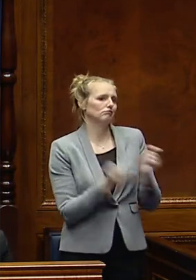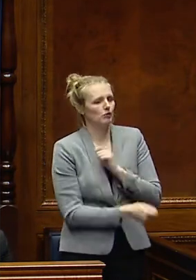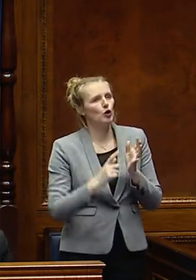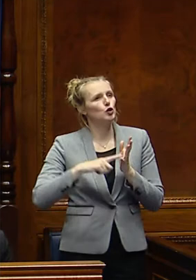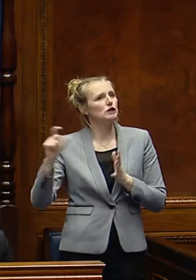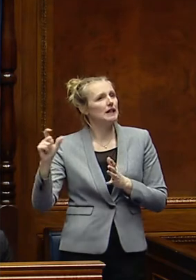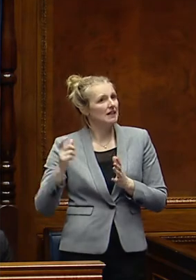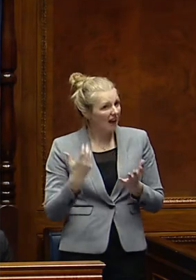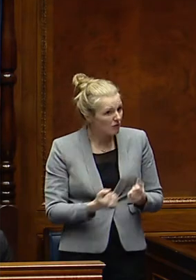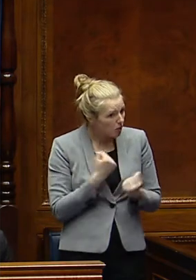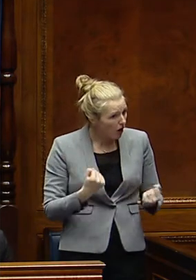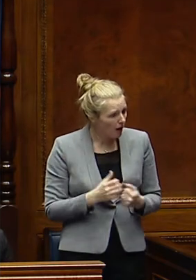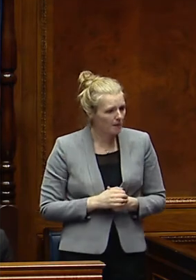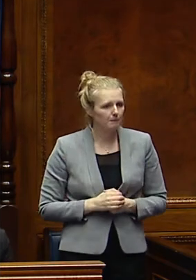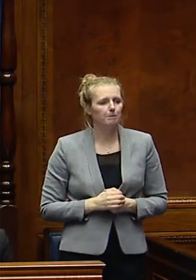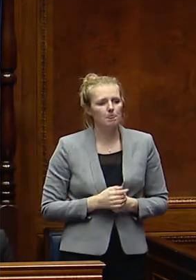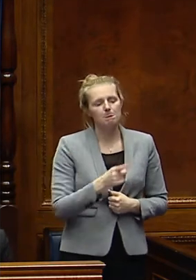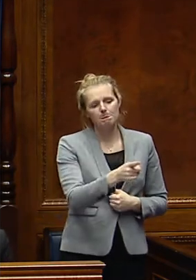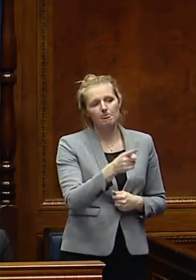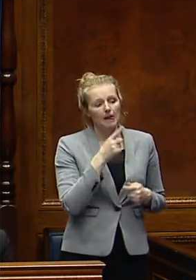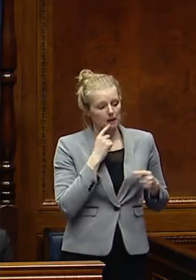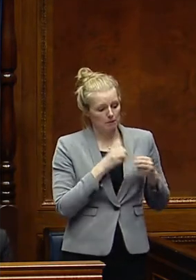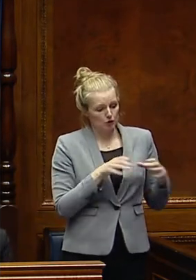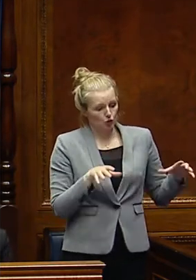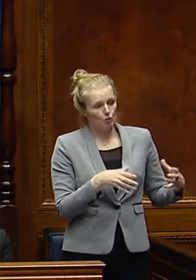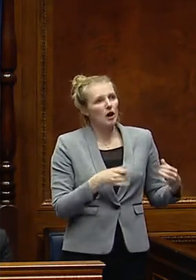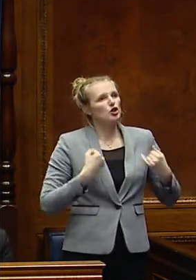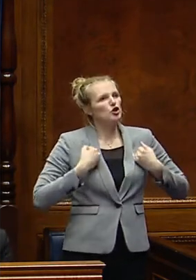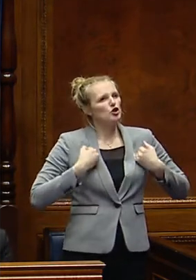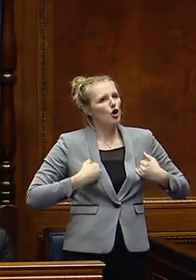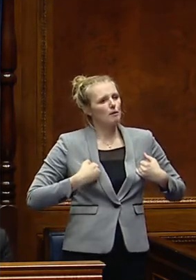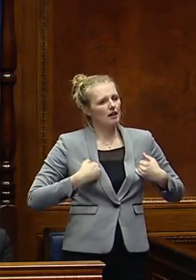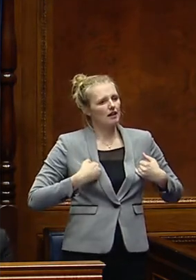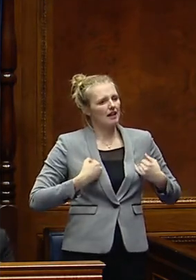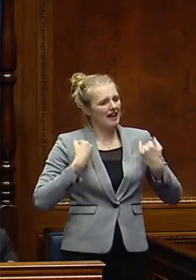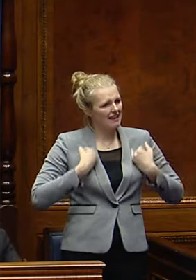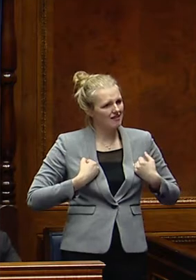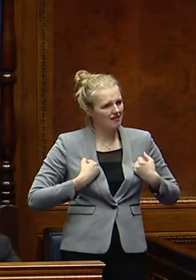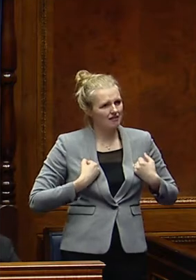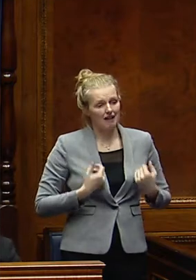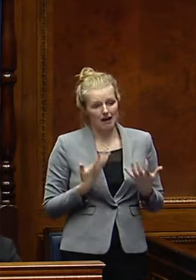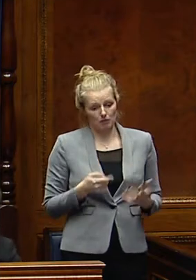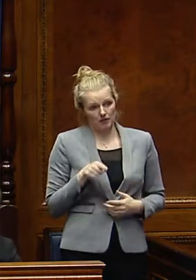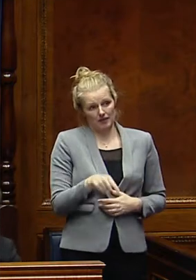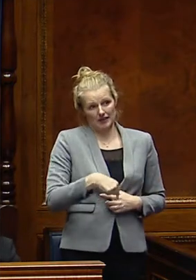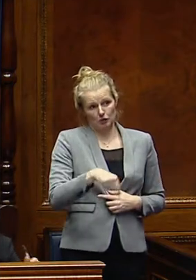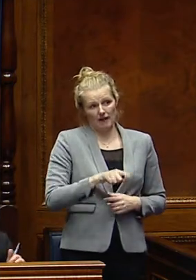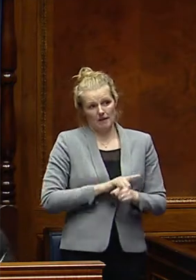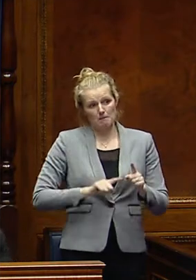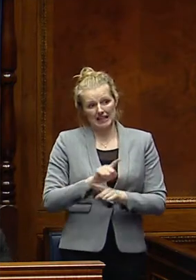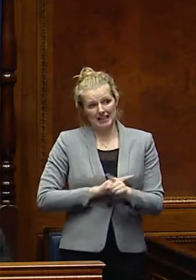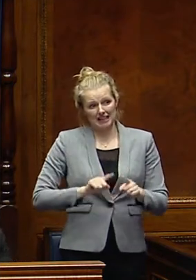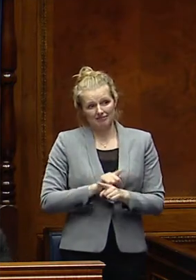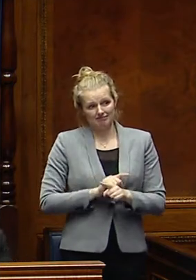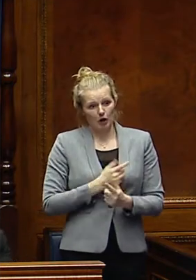I suppose just the group that you've mentioned there, Amber, and thank you for your question. I'm actually doing a meeting this week with a number